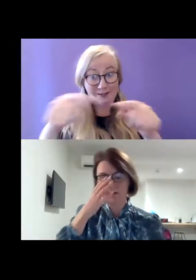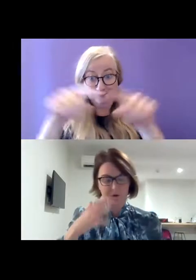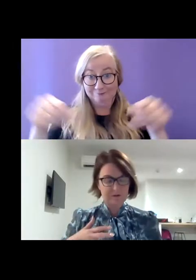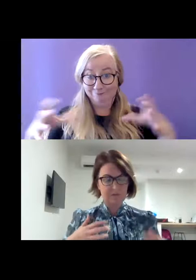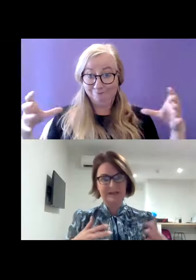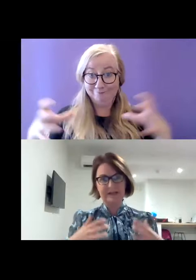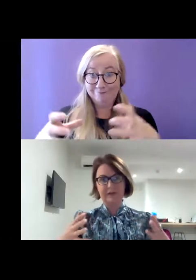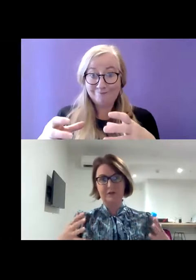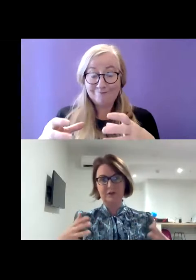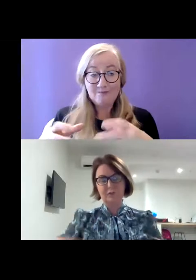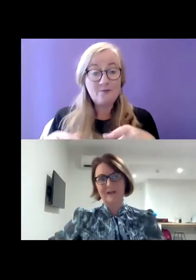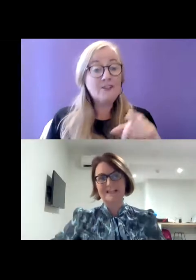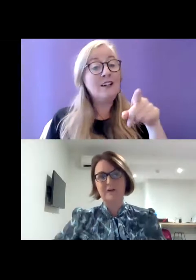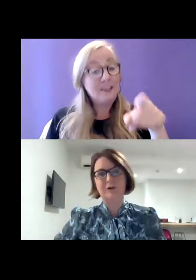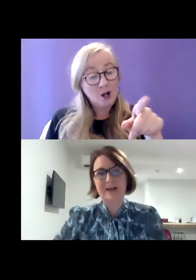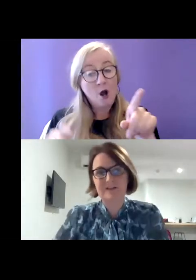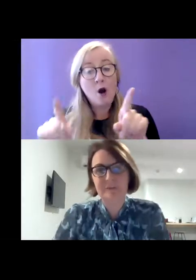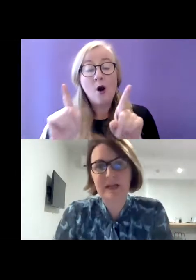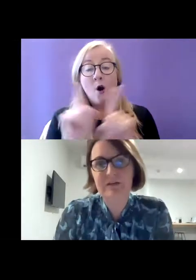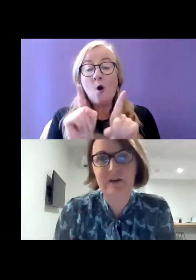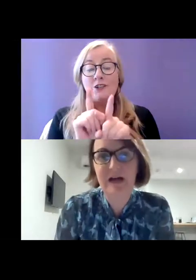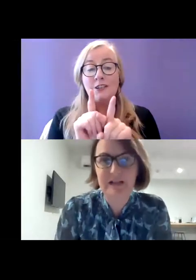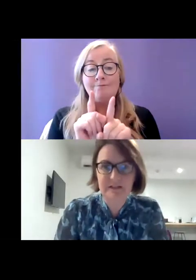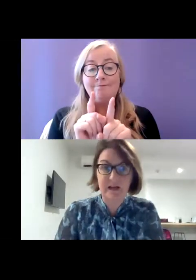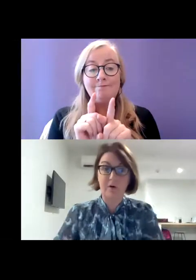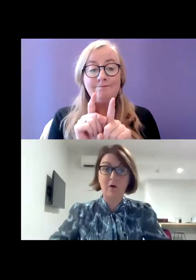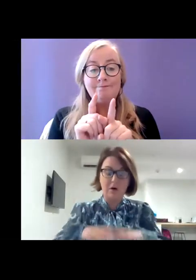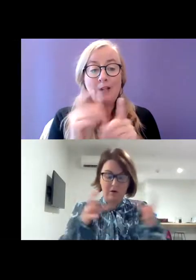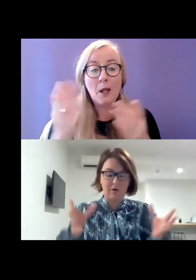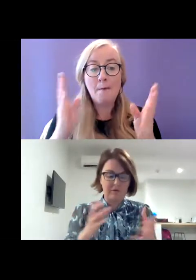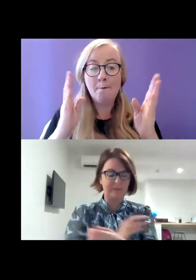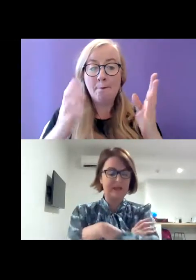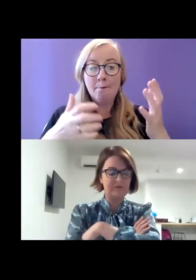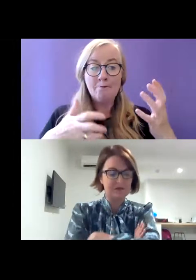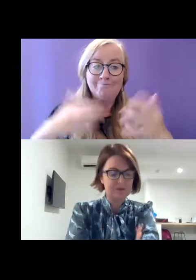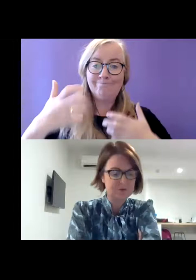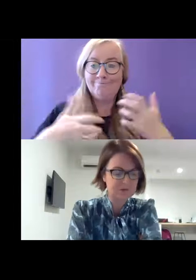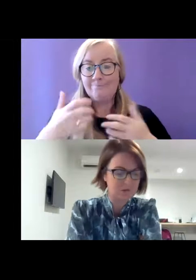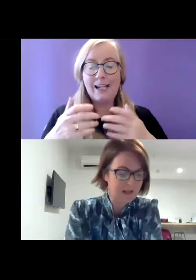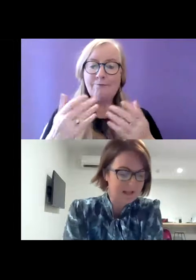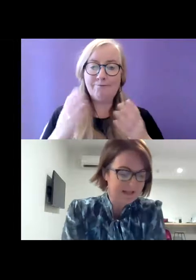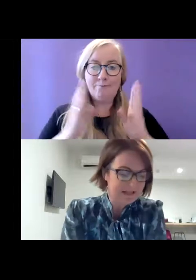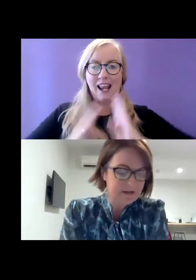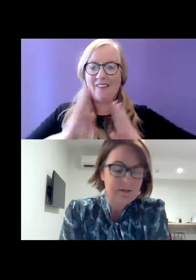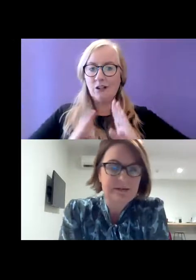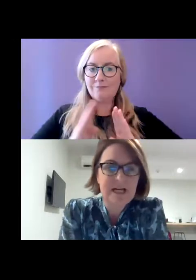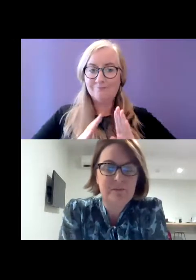There's also a link with regressive behaviour and overall behavioural issues. So